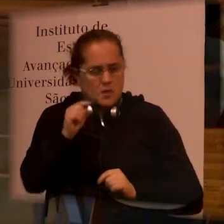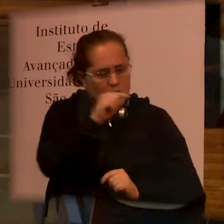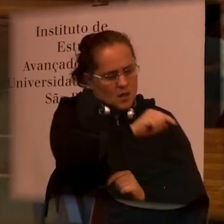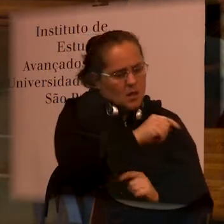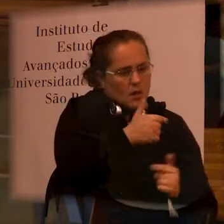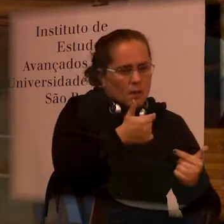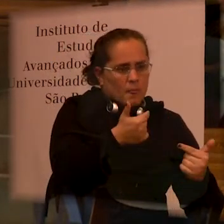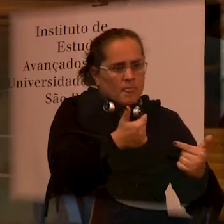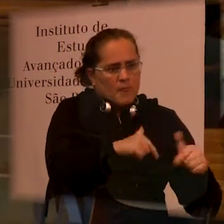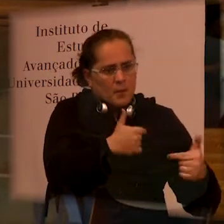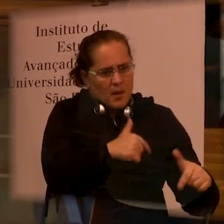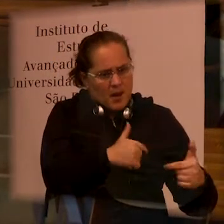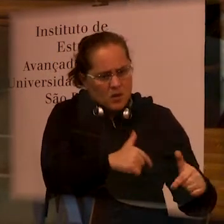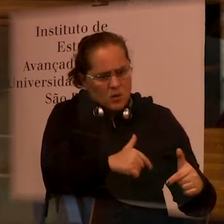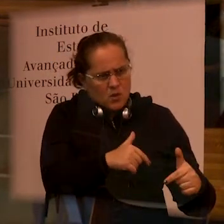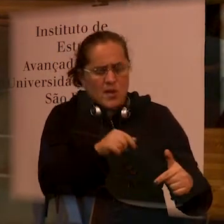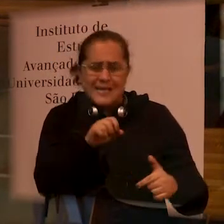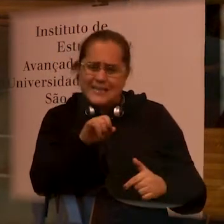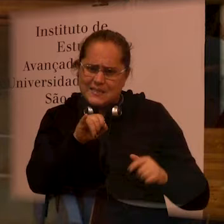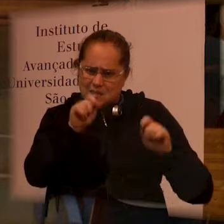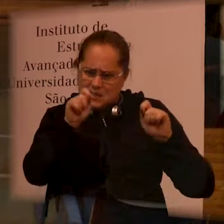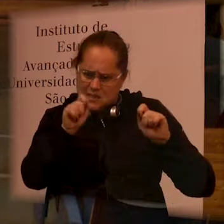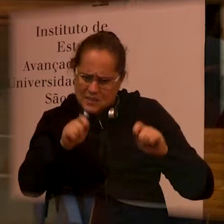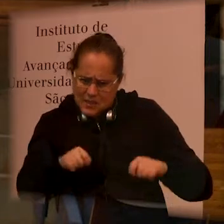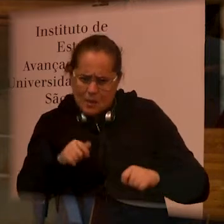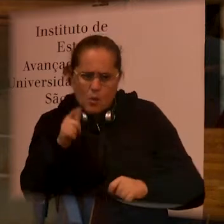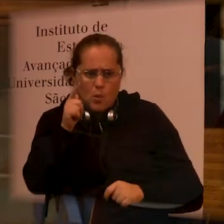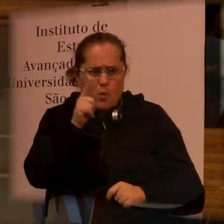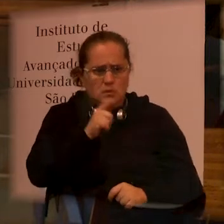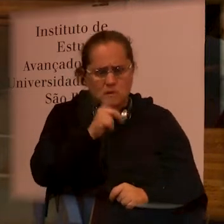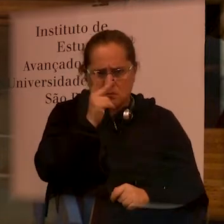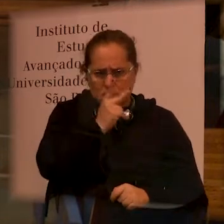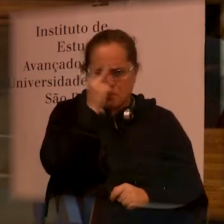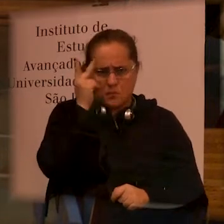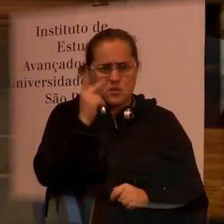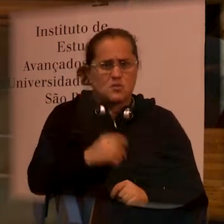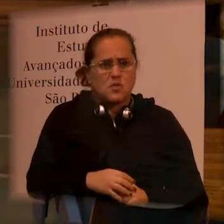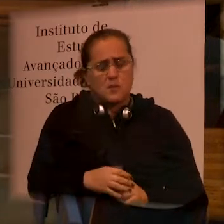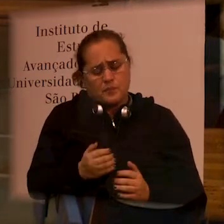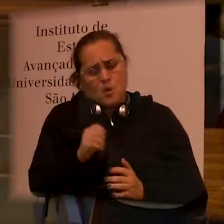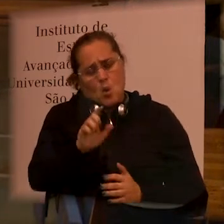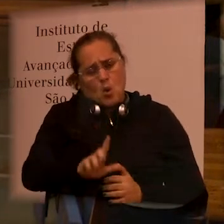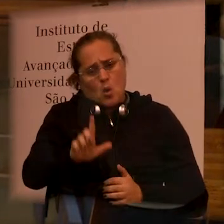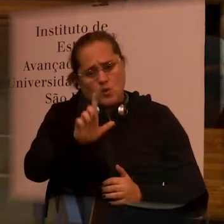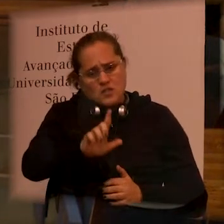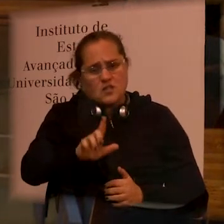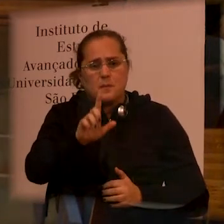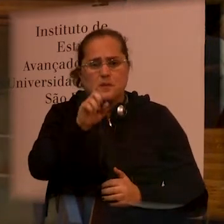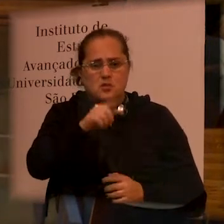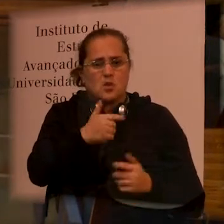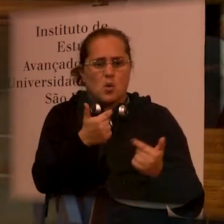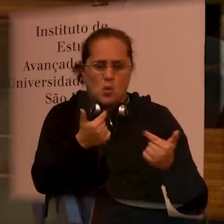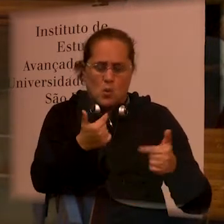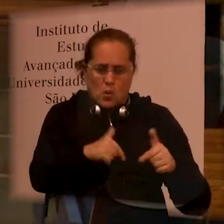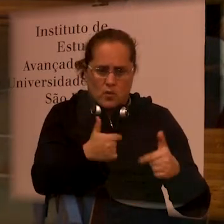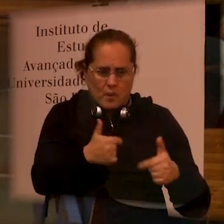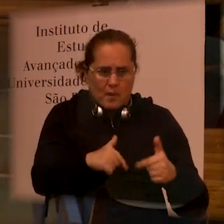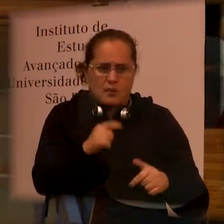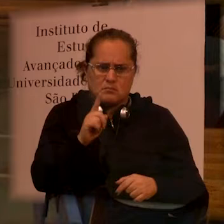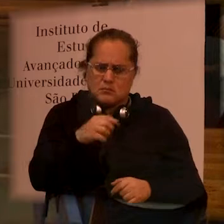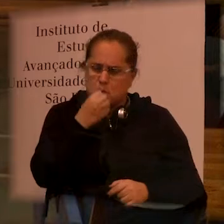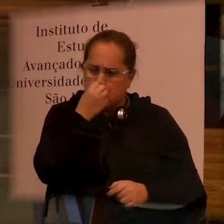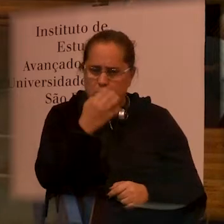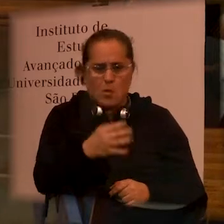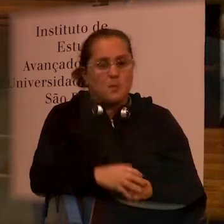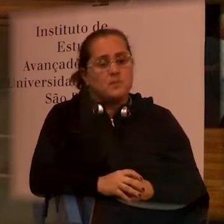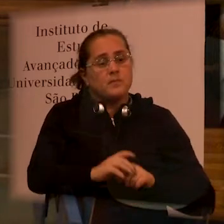of related person with disability with market, the market, working market, or with work, I